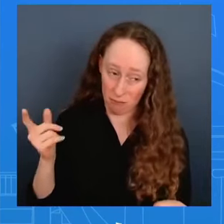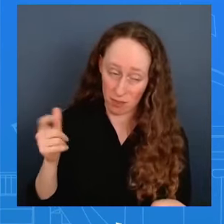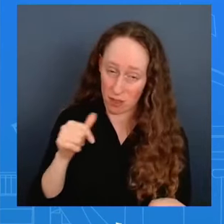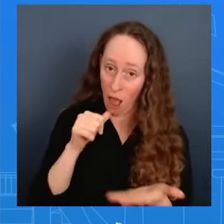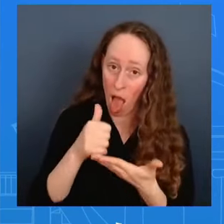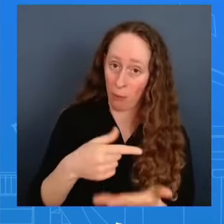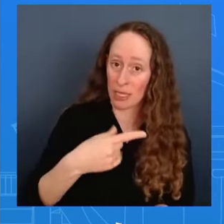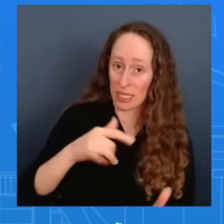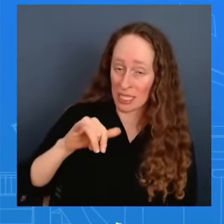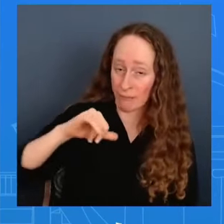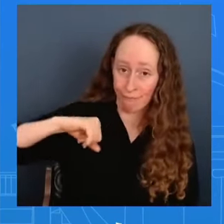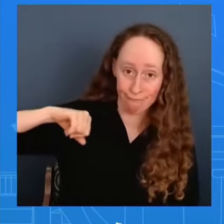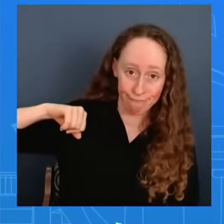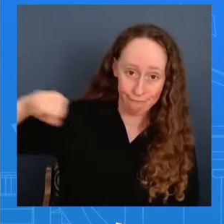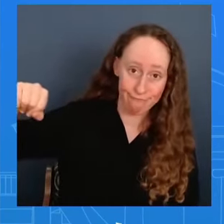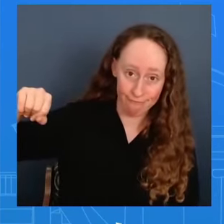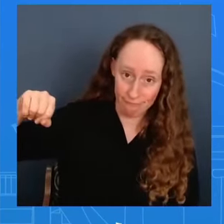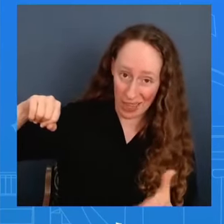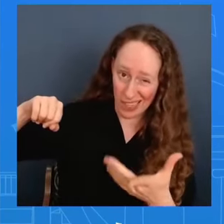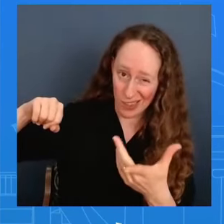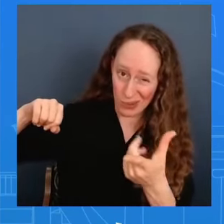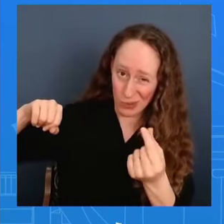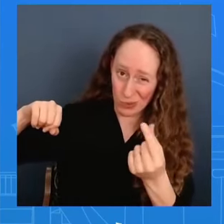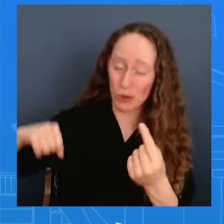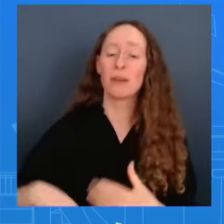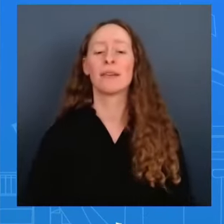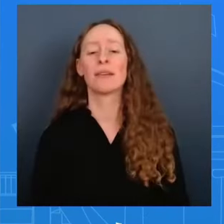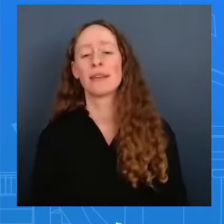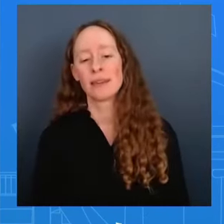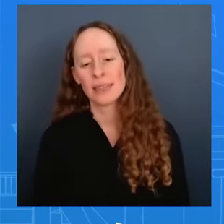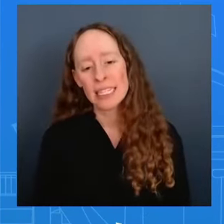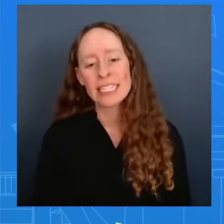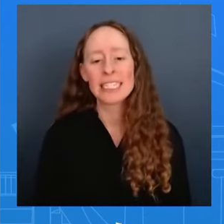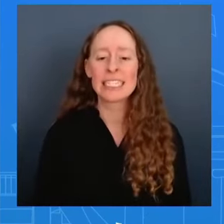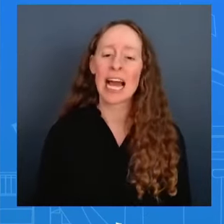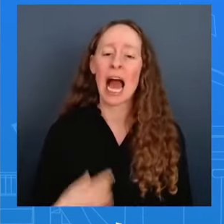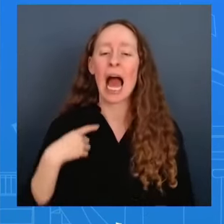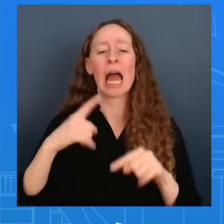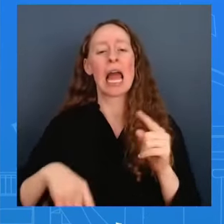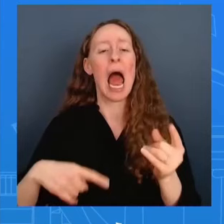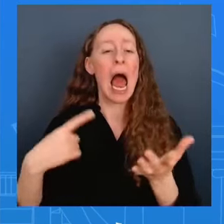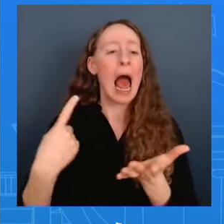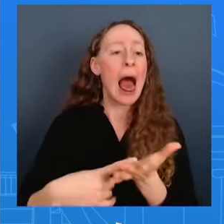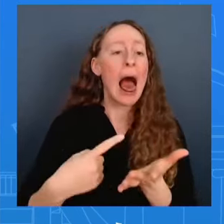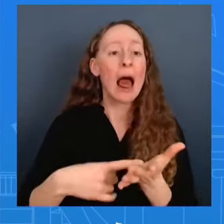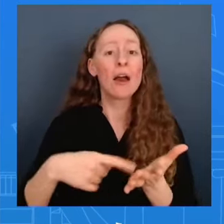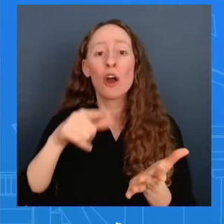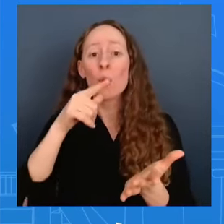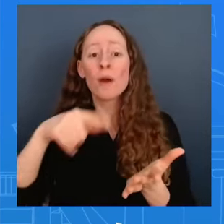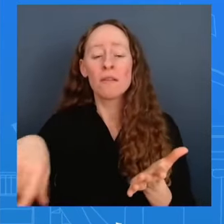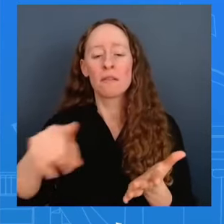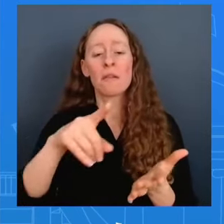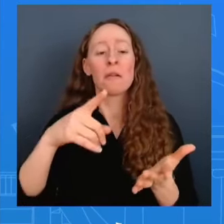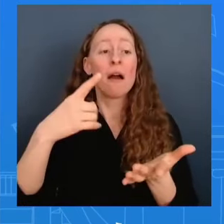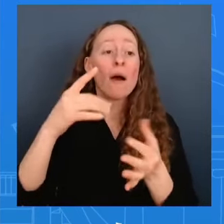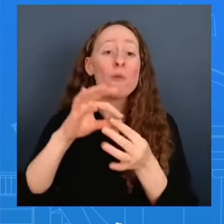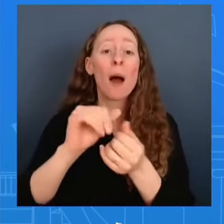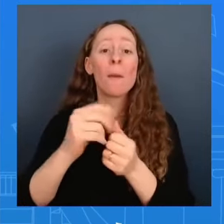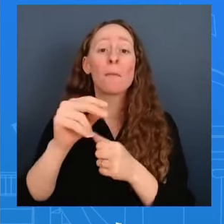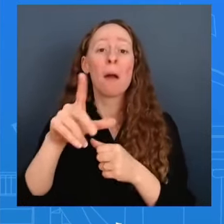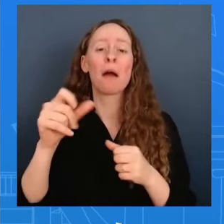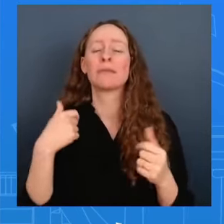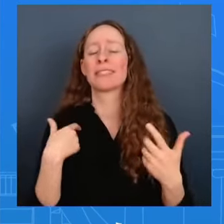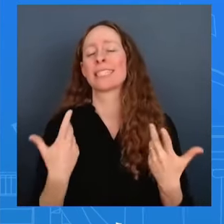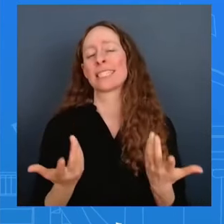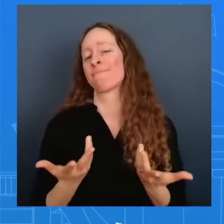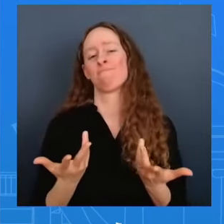to the polls right those are for folks who are experts who can do a deep dive and look into that and speak to them what i can speak to is